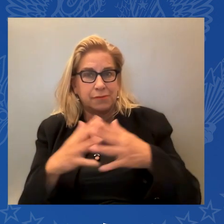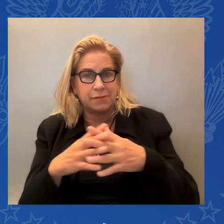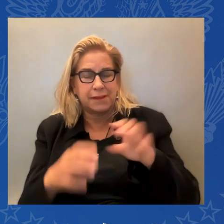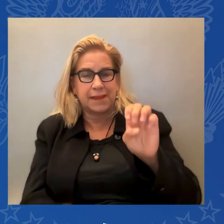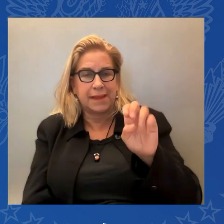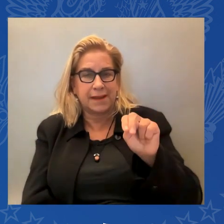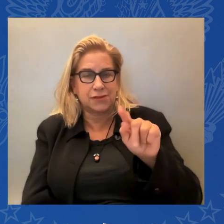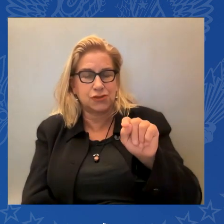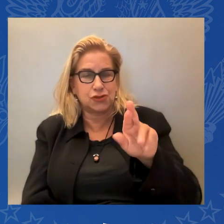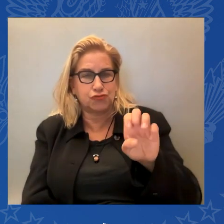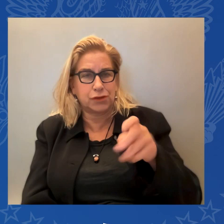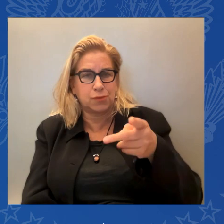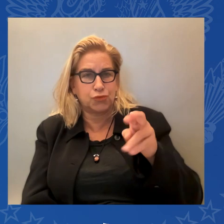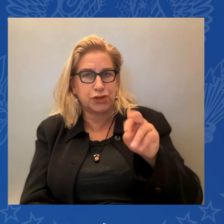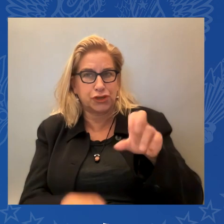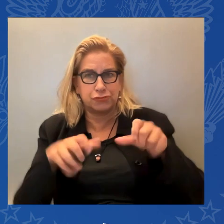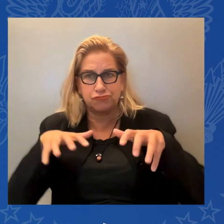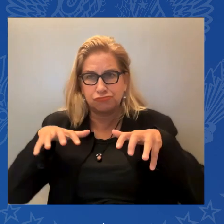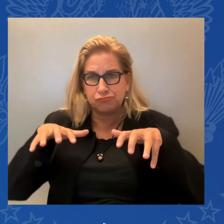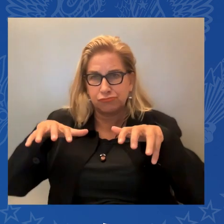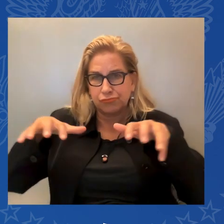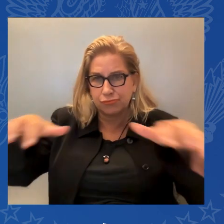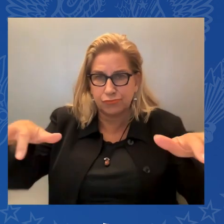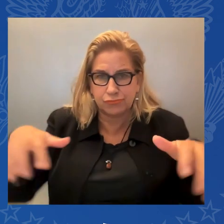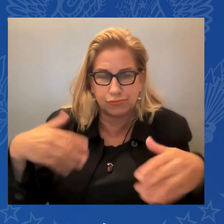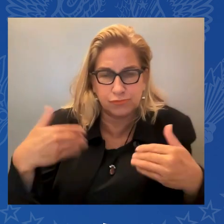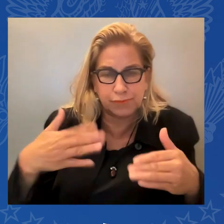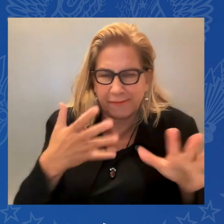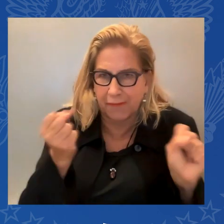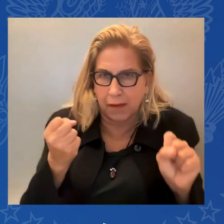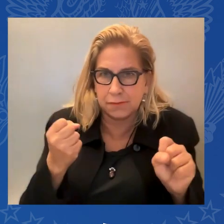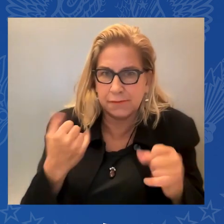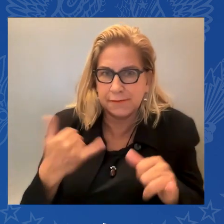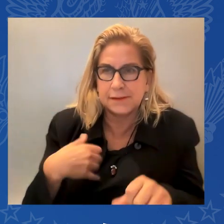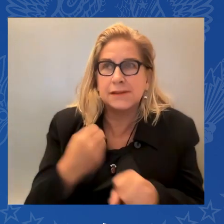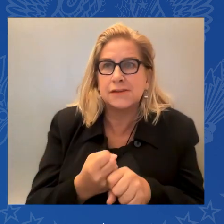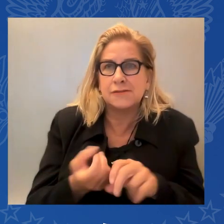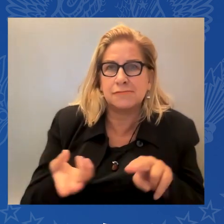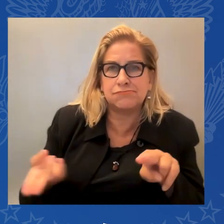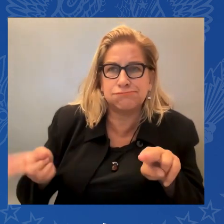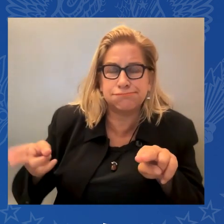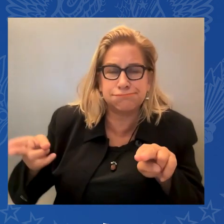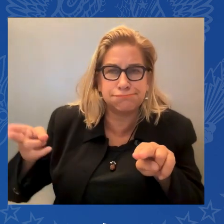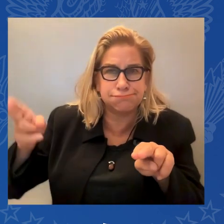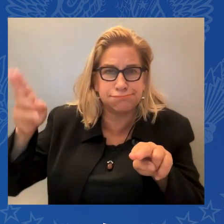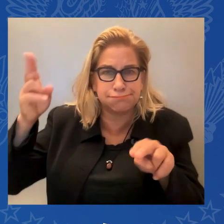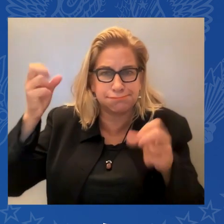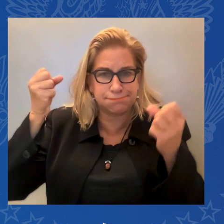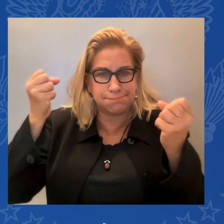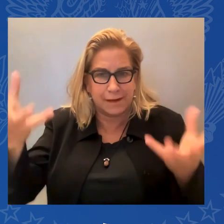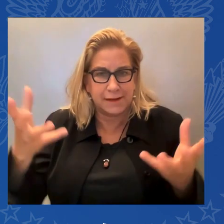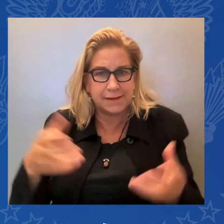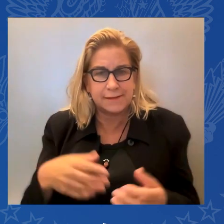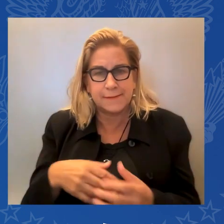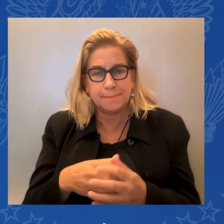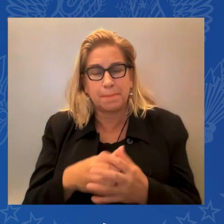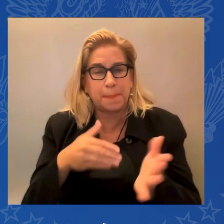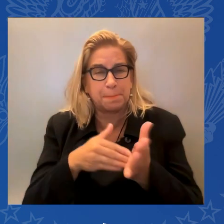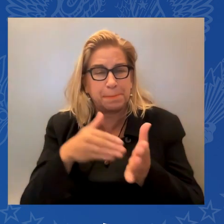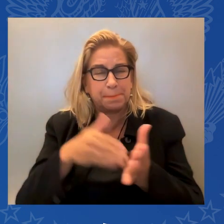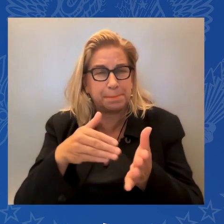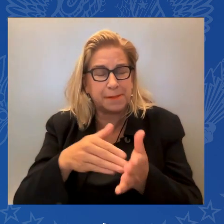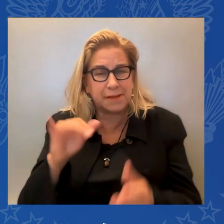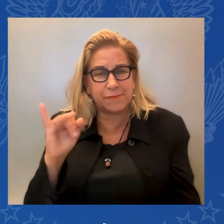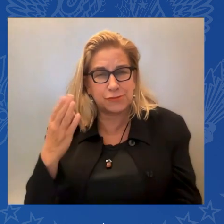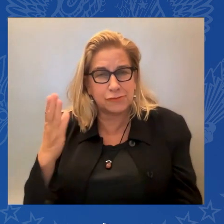we've created nearly 10 million jobs since we came to office — the biggest one-year drop in Hispanic unemployment ever in America.